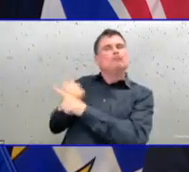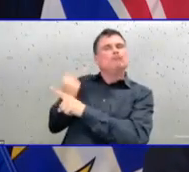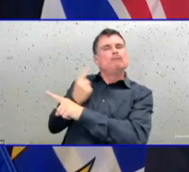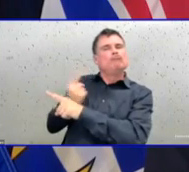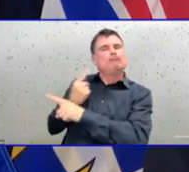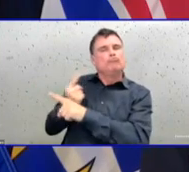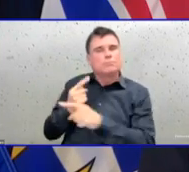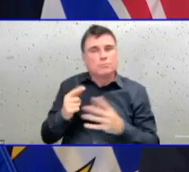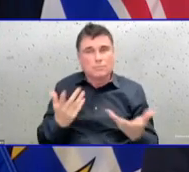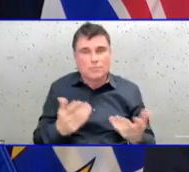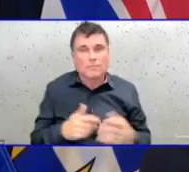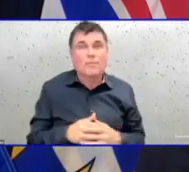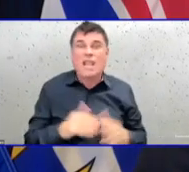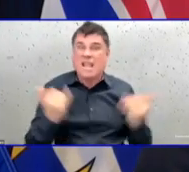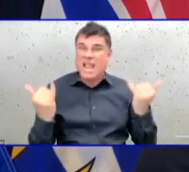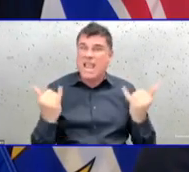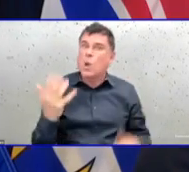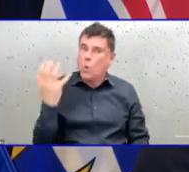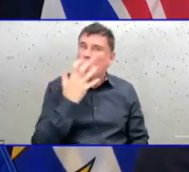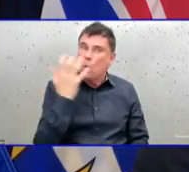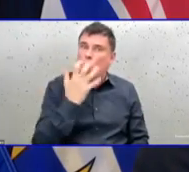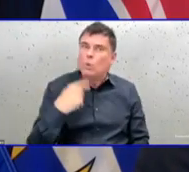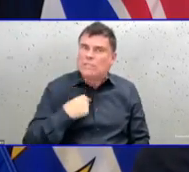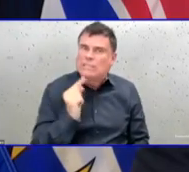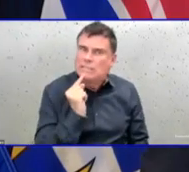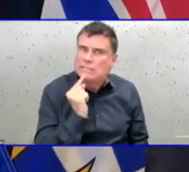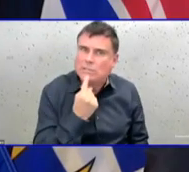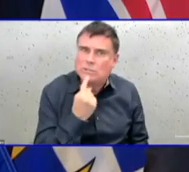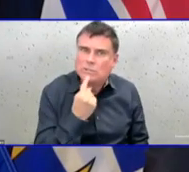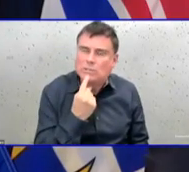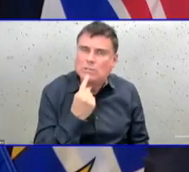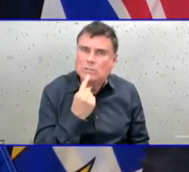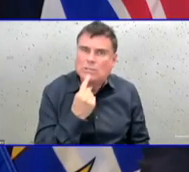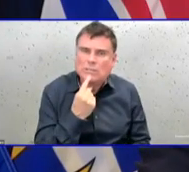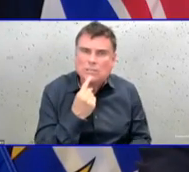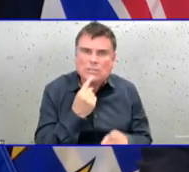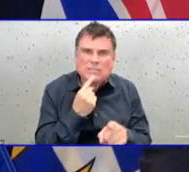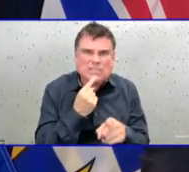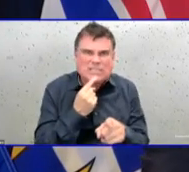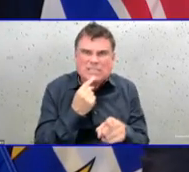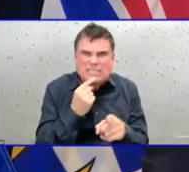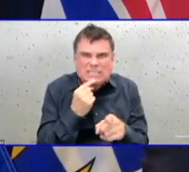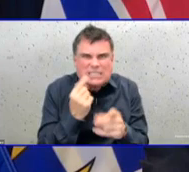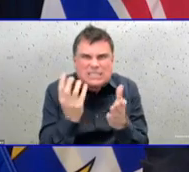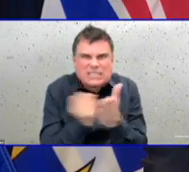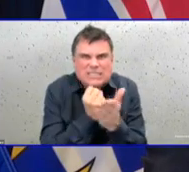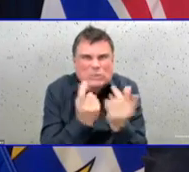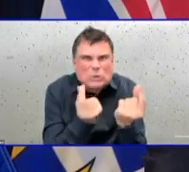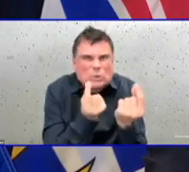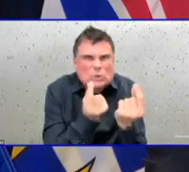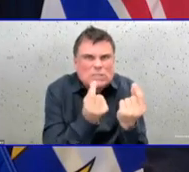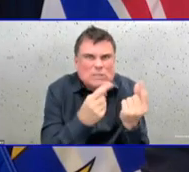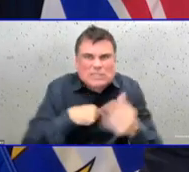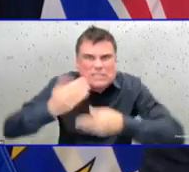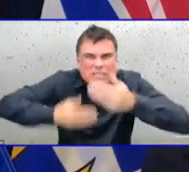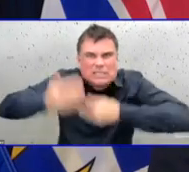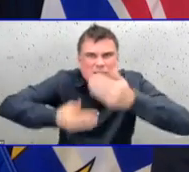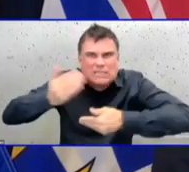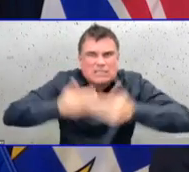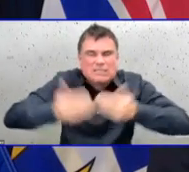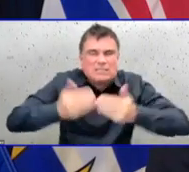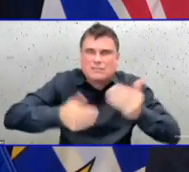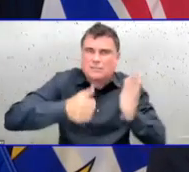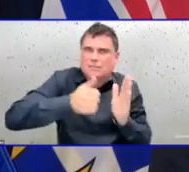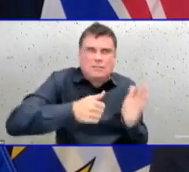is in providing care to people. From October 10th to October 16th, health authorities report 5,582 surgeries were completed.